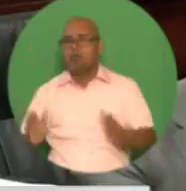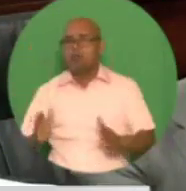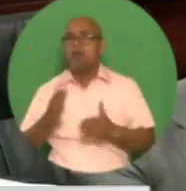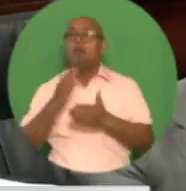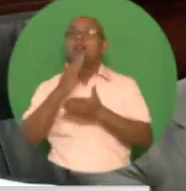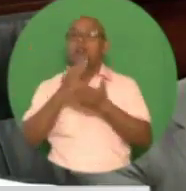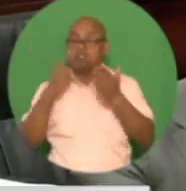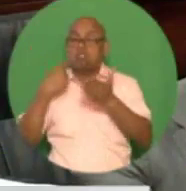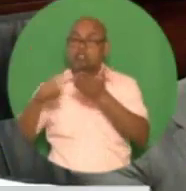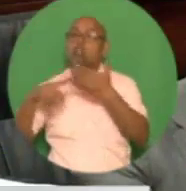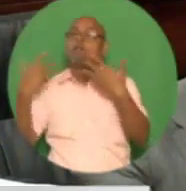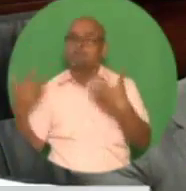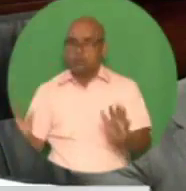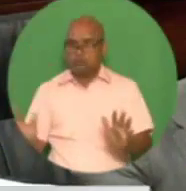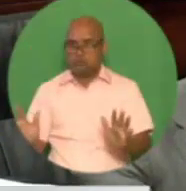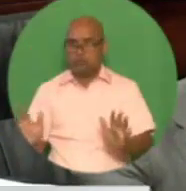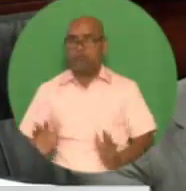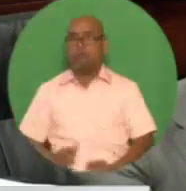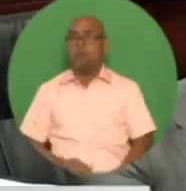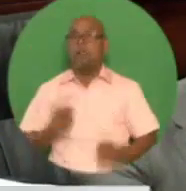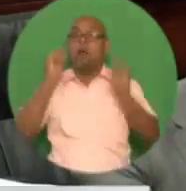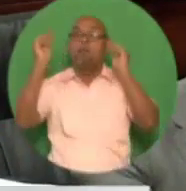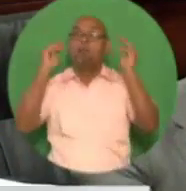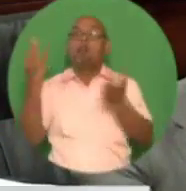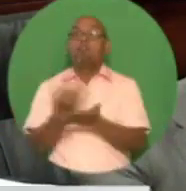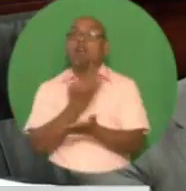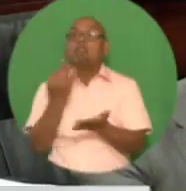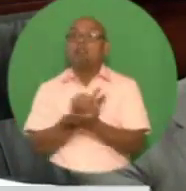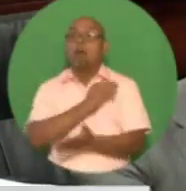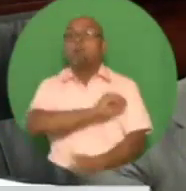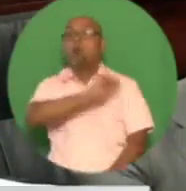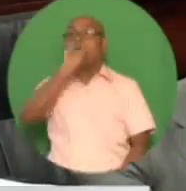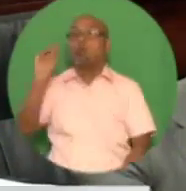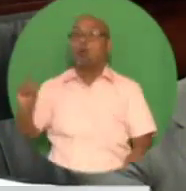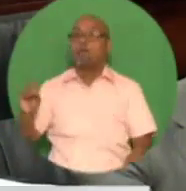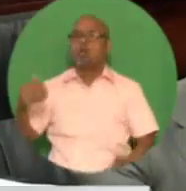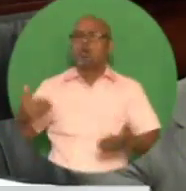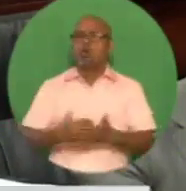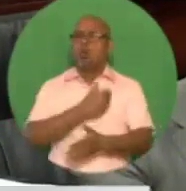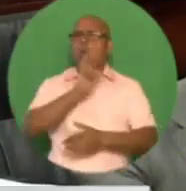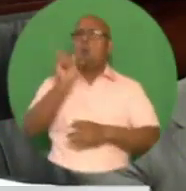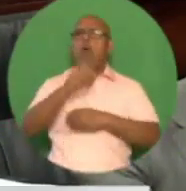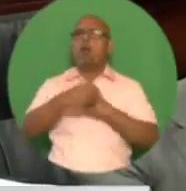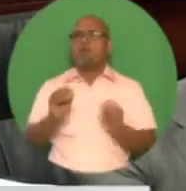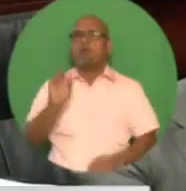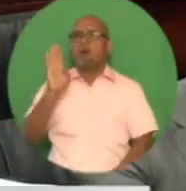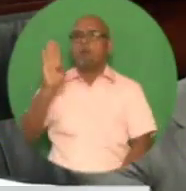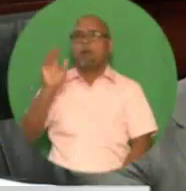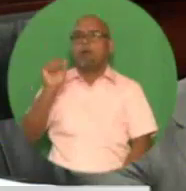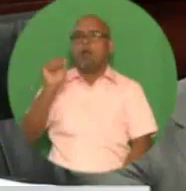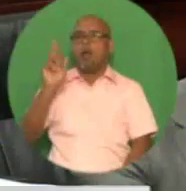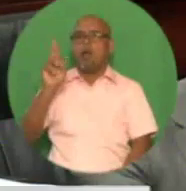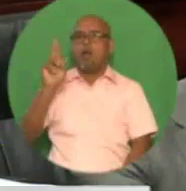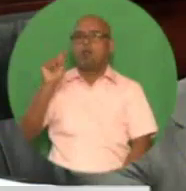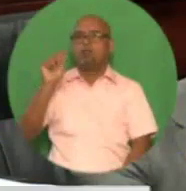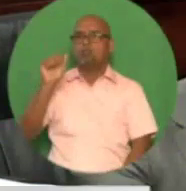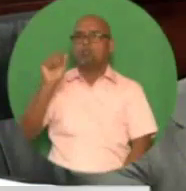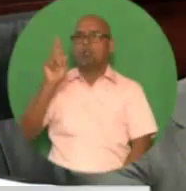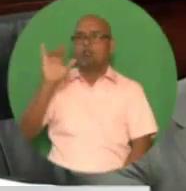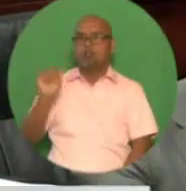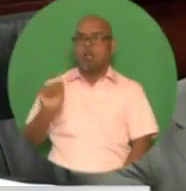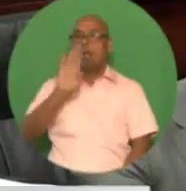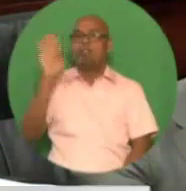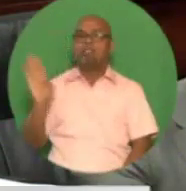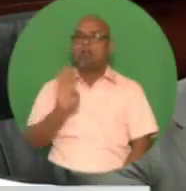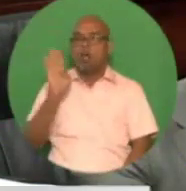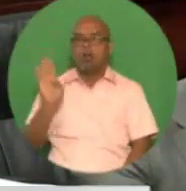Valuation Division of the Ministry of Finance has been relocated to new premises in Barataria in the same location as our field assessors, thus